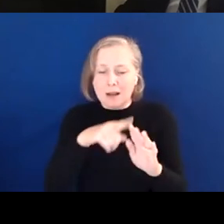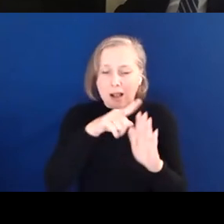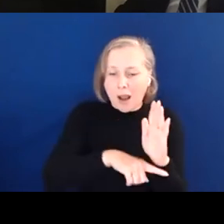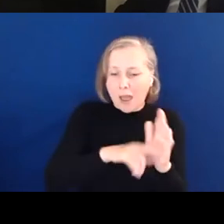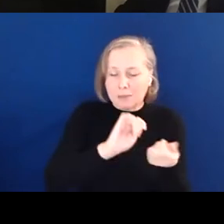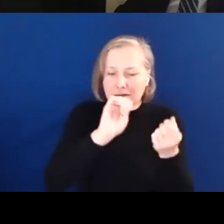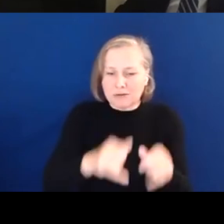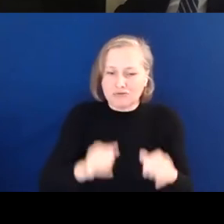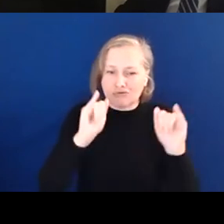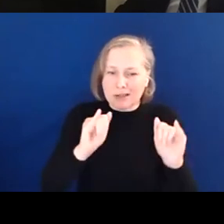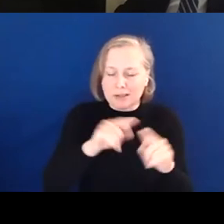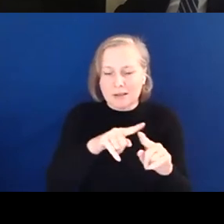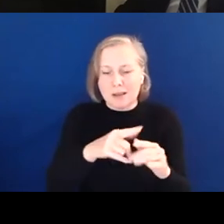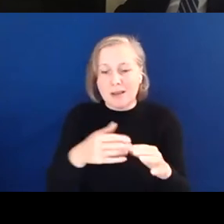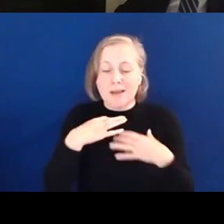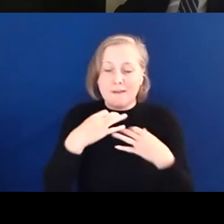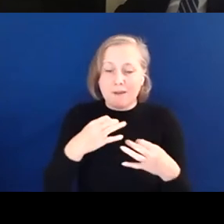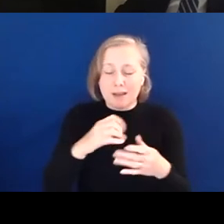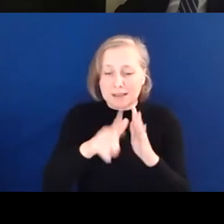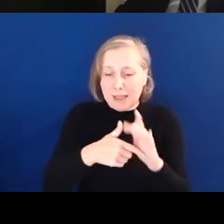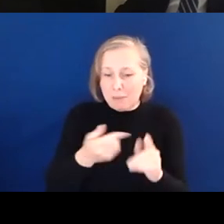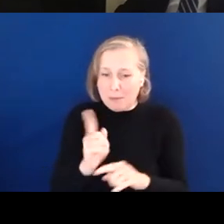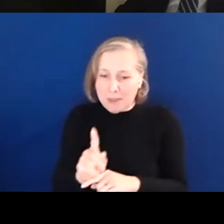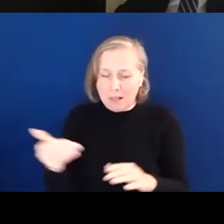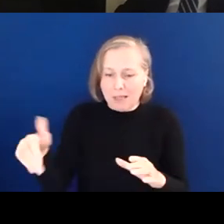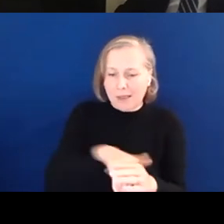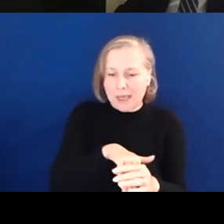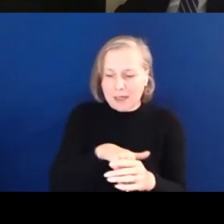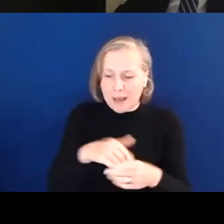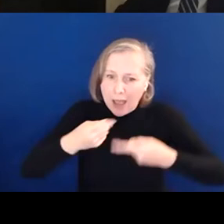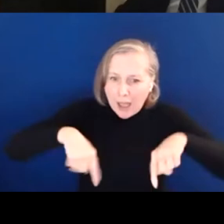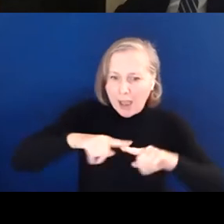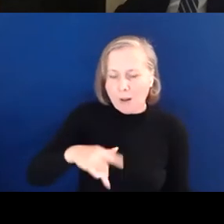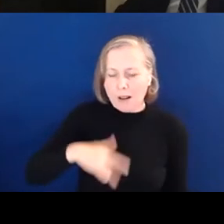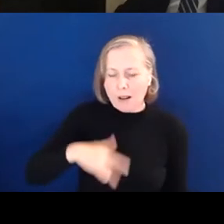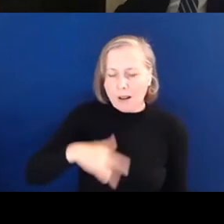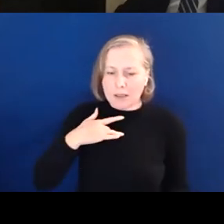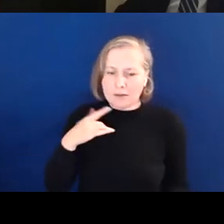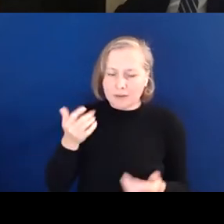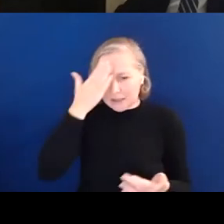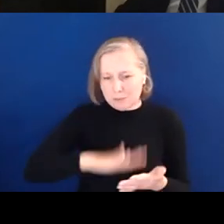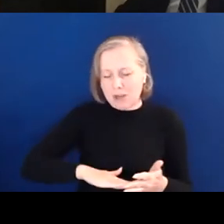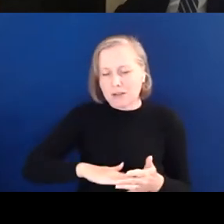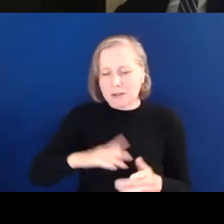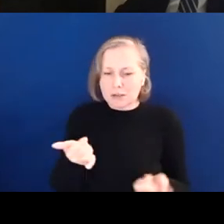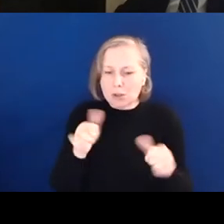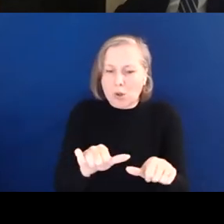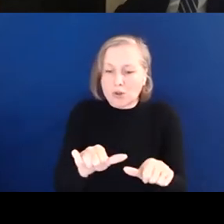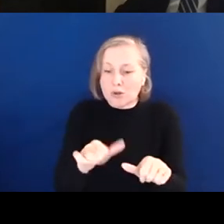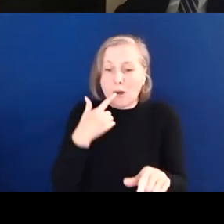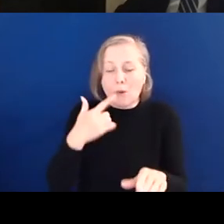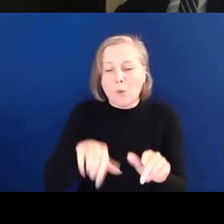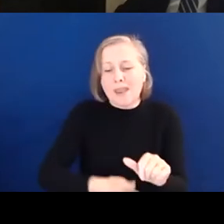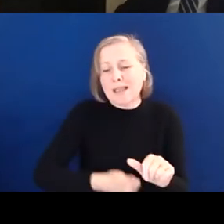disabled people and our organizations to share our lived experience and discuss solutions together. When we are excluded from the